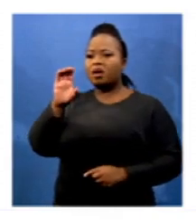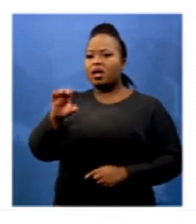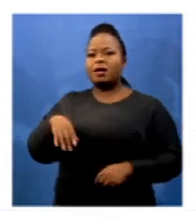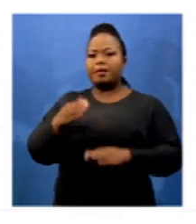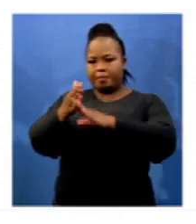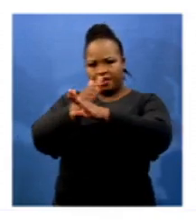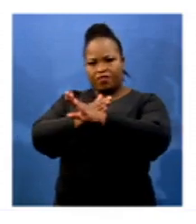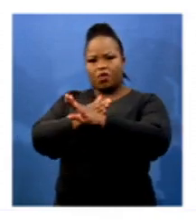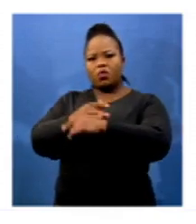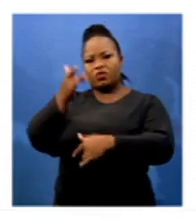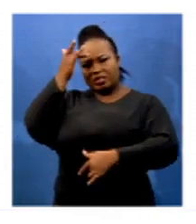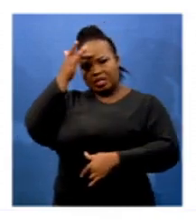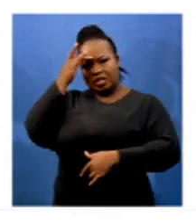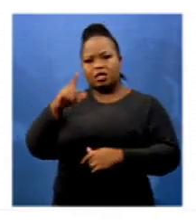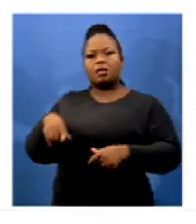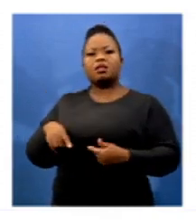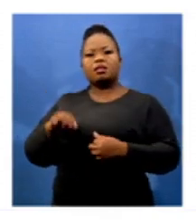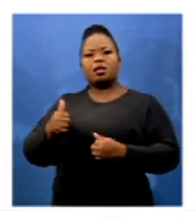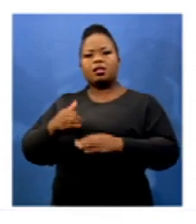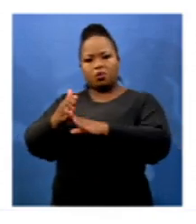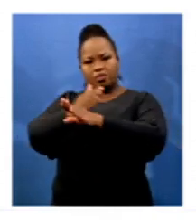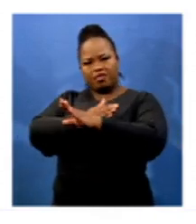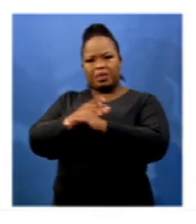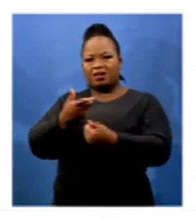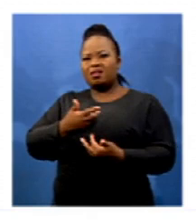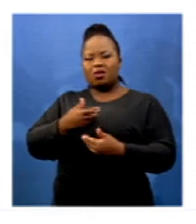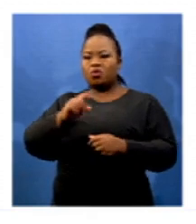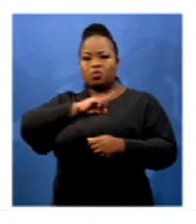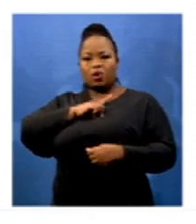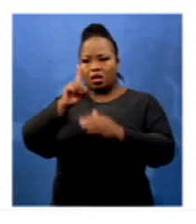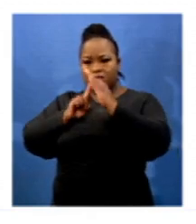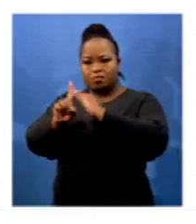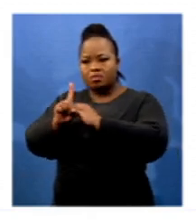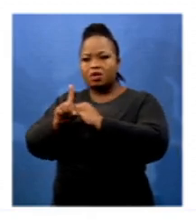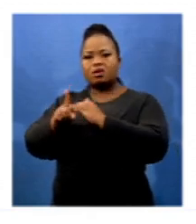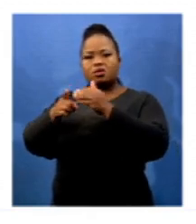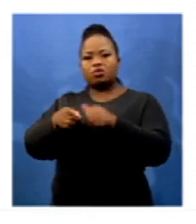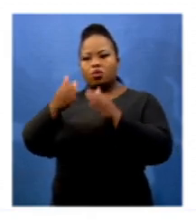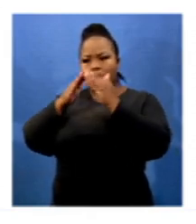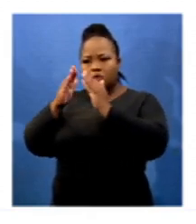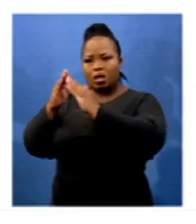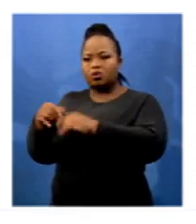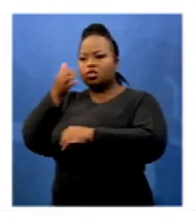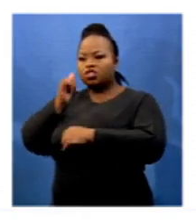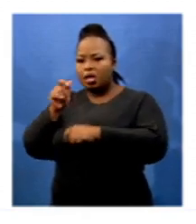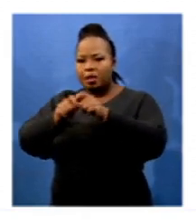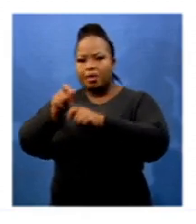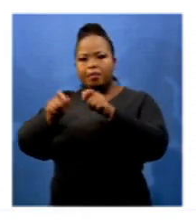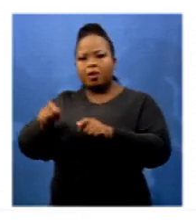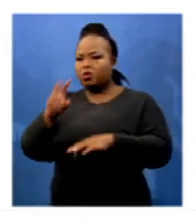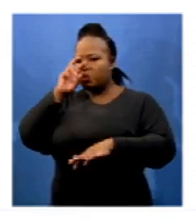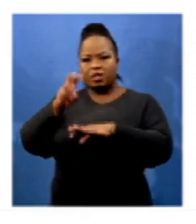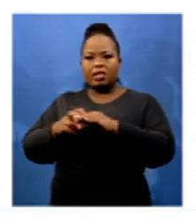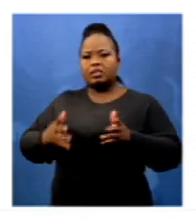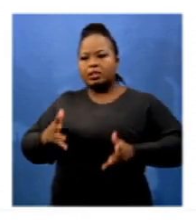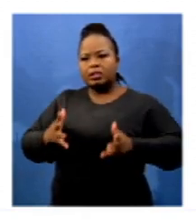you get sick and they're prevented from getting sick and you don't have to go to the hospital unless it's necessary. Now, that is the model which we will ultimately achieve